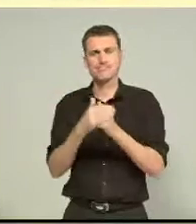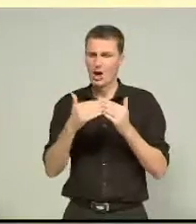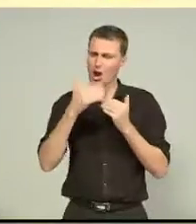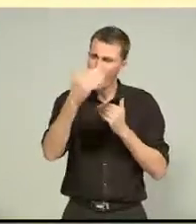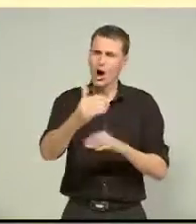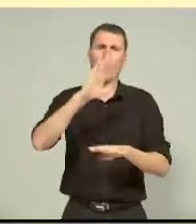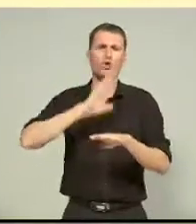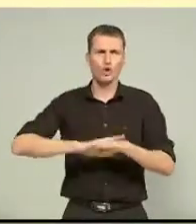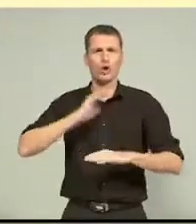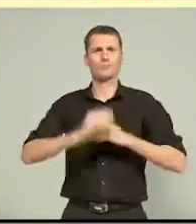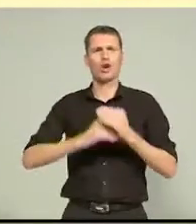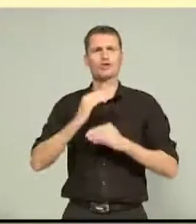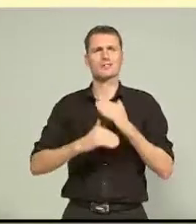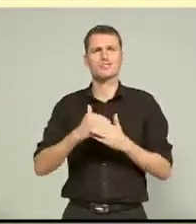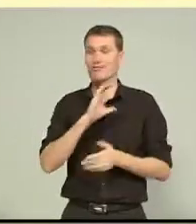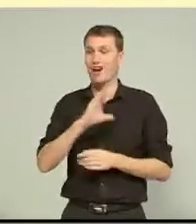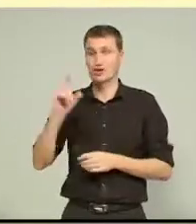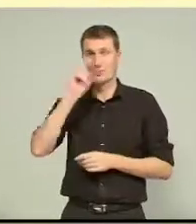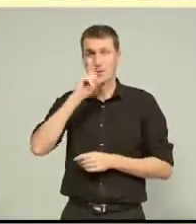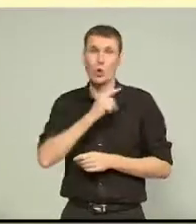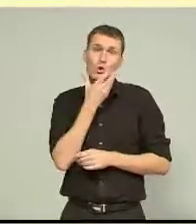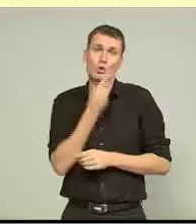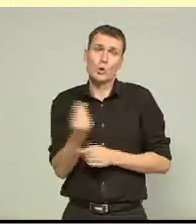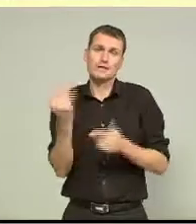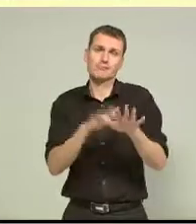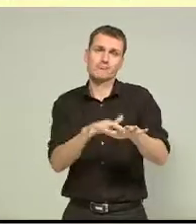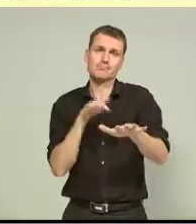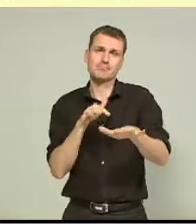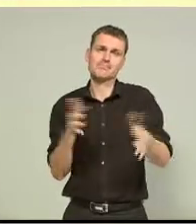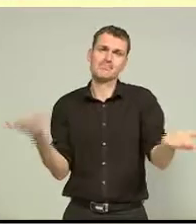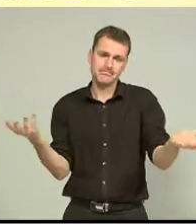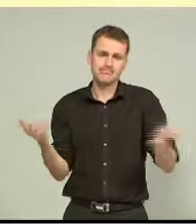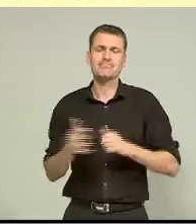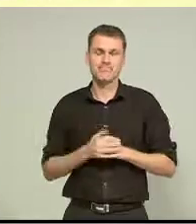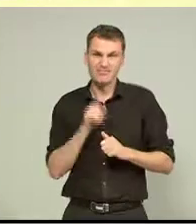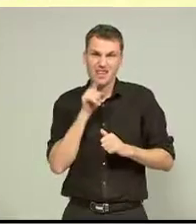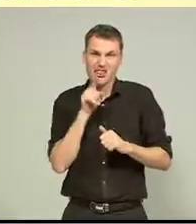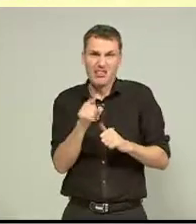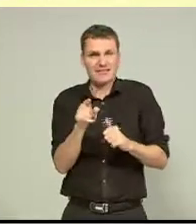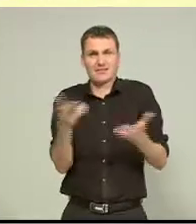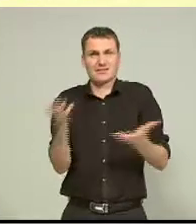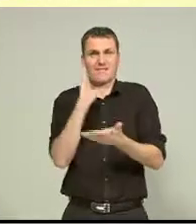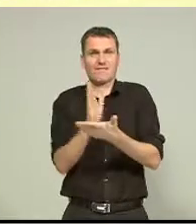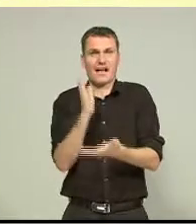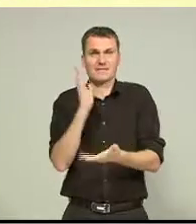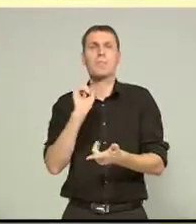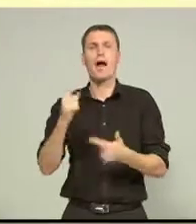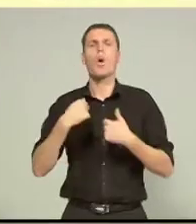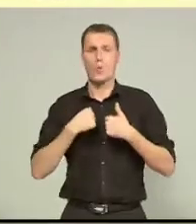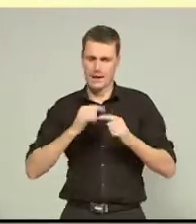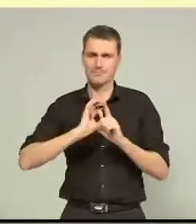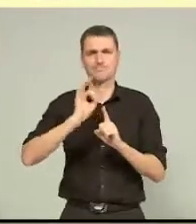stuff, this, and I guess Christchurch people are accustomed now to being in queues, and that's how it is, but we are making progress.